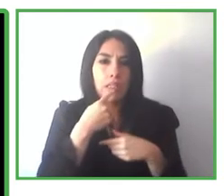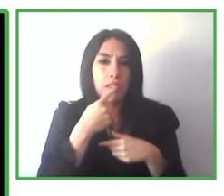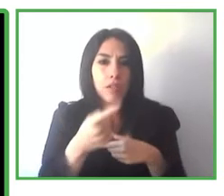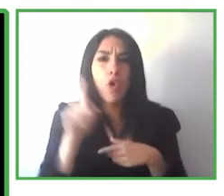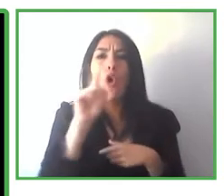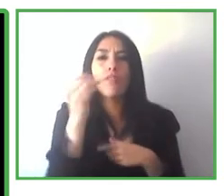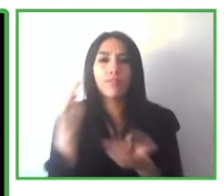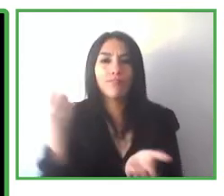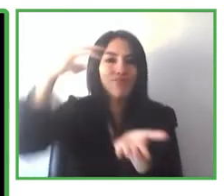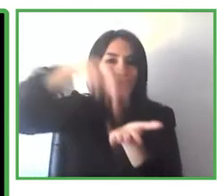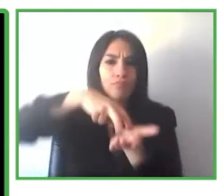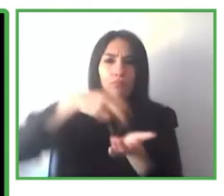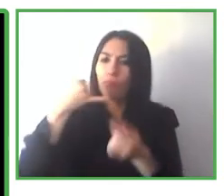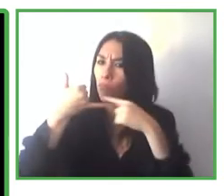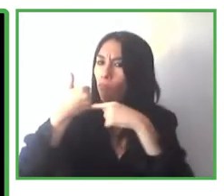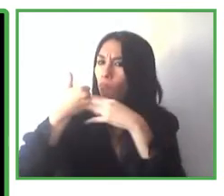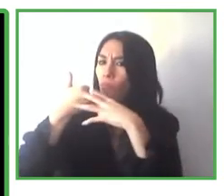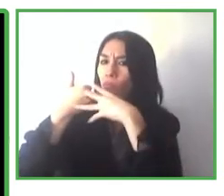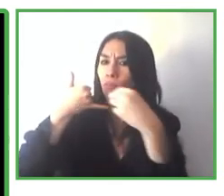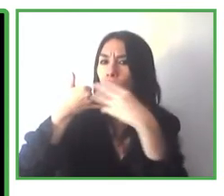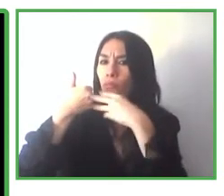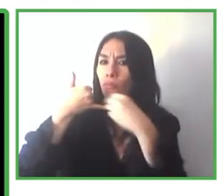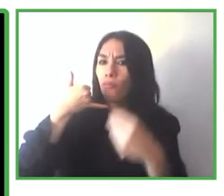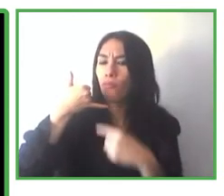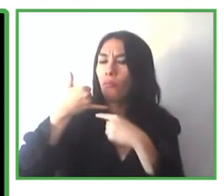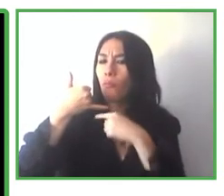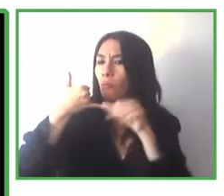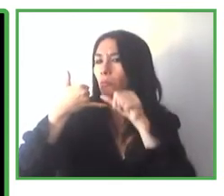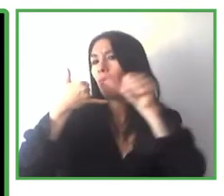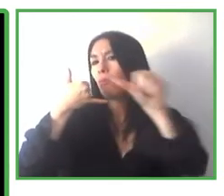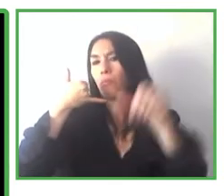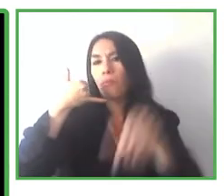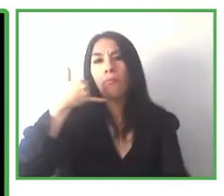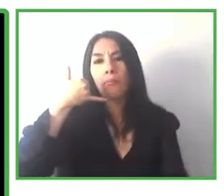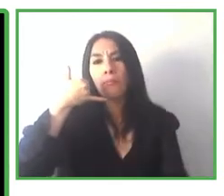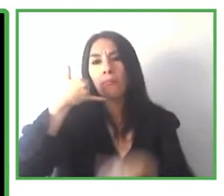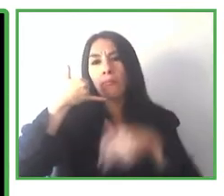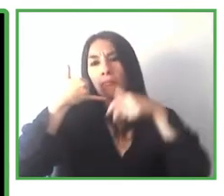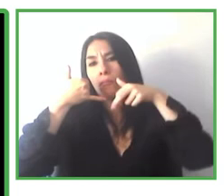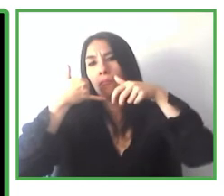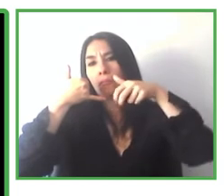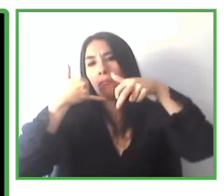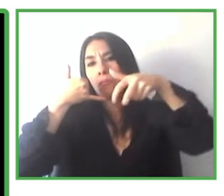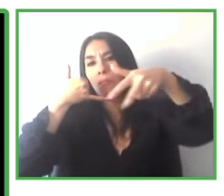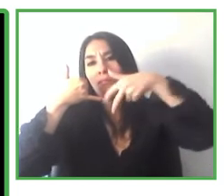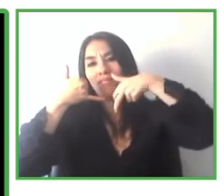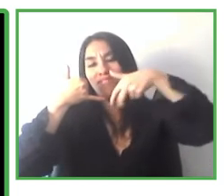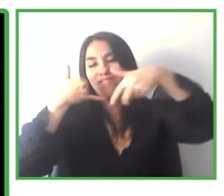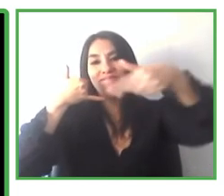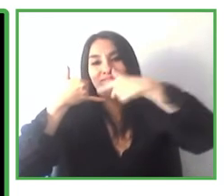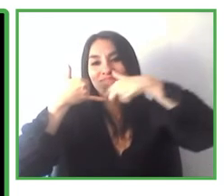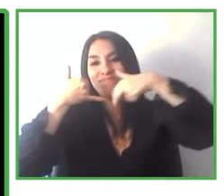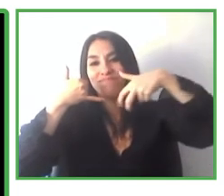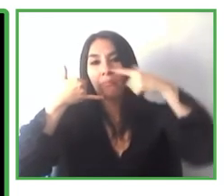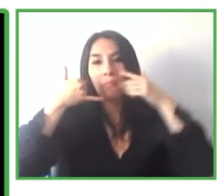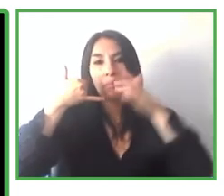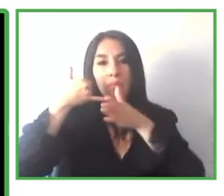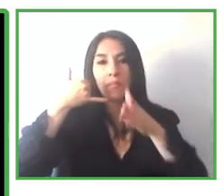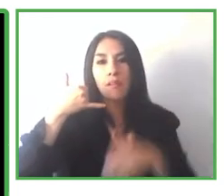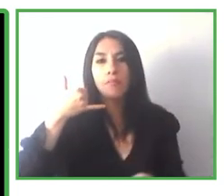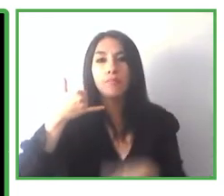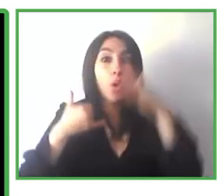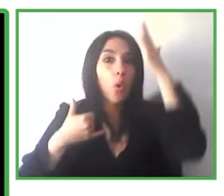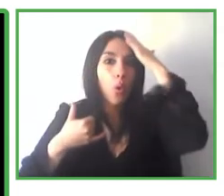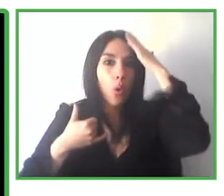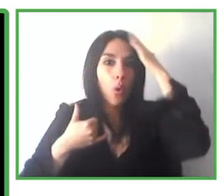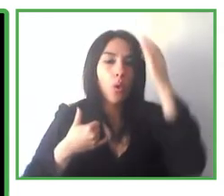stop and can get information in real time about the next lines that are going to go through there. And also we were introducing NaviLens